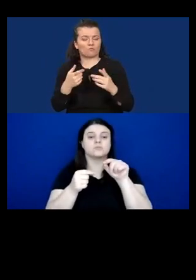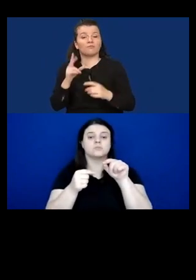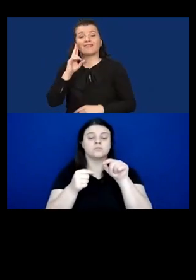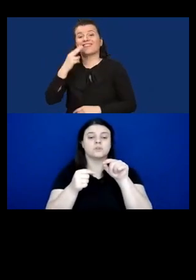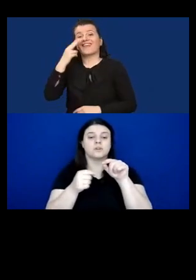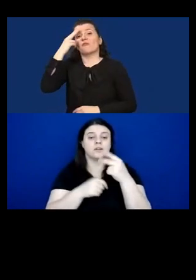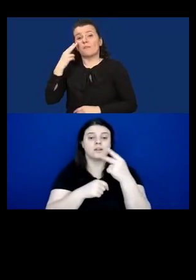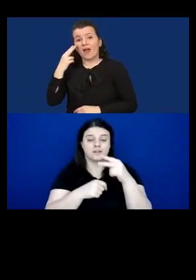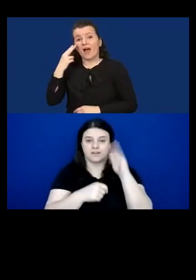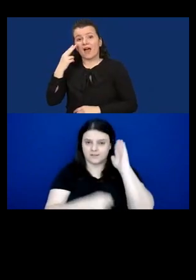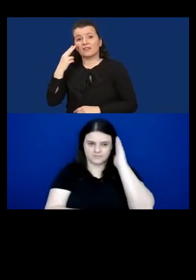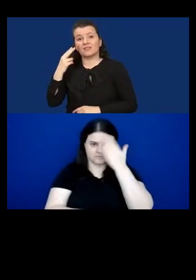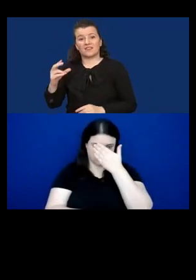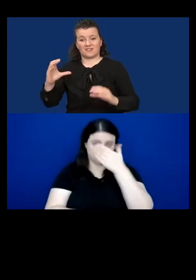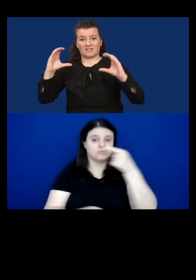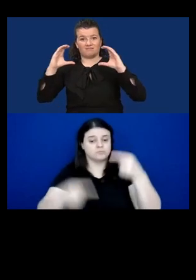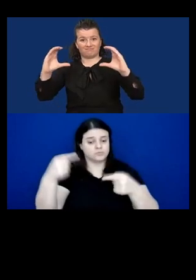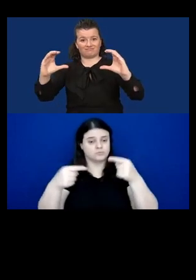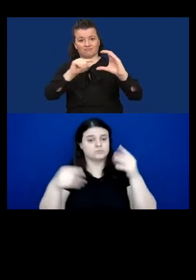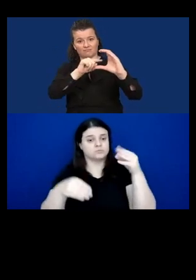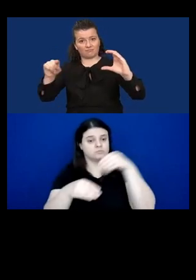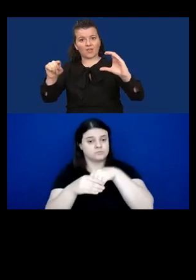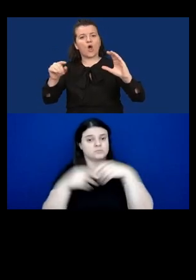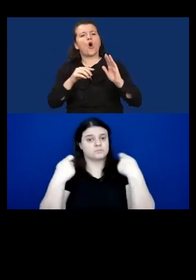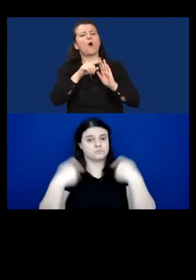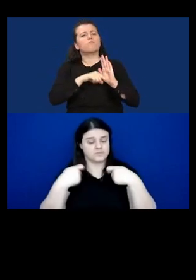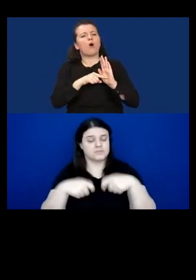policy. At the moment,